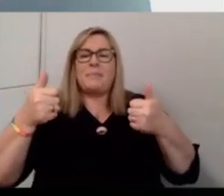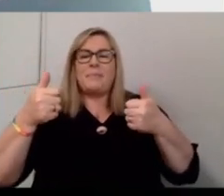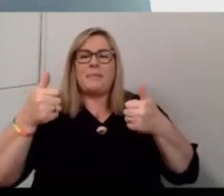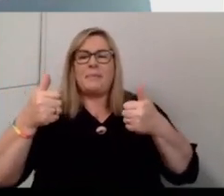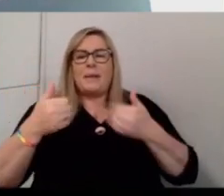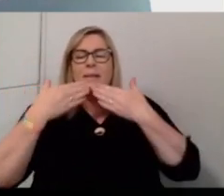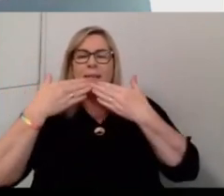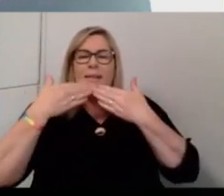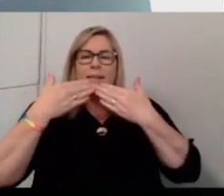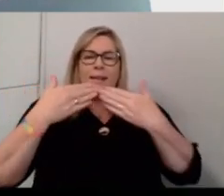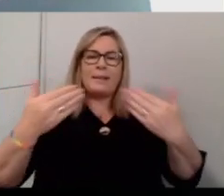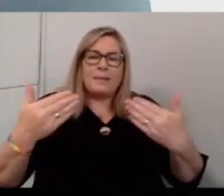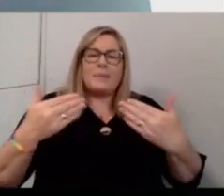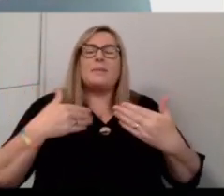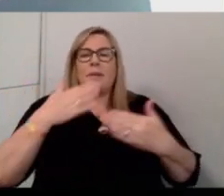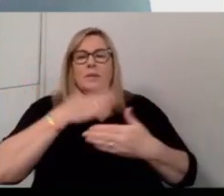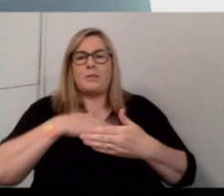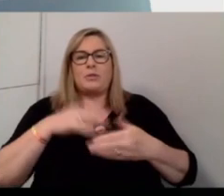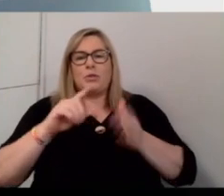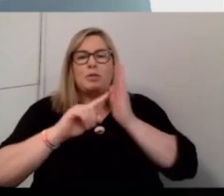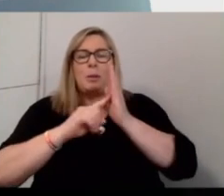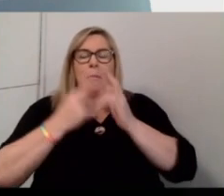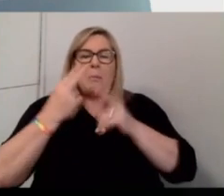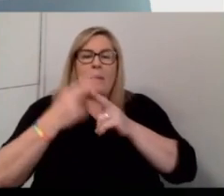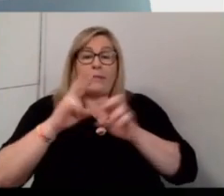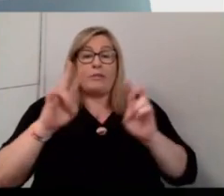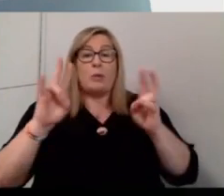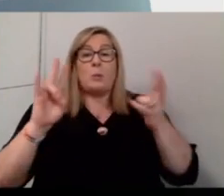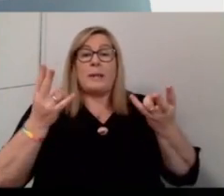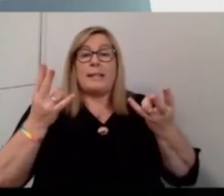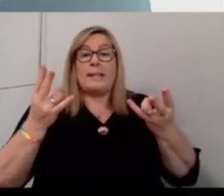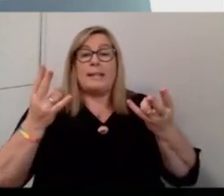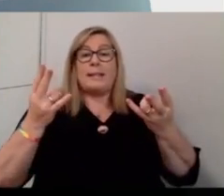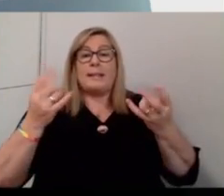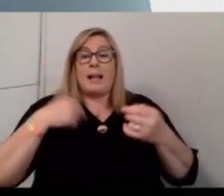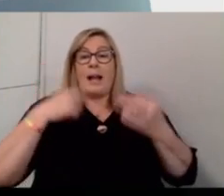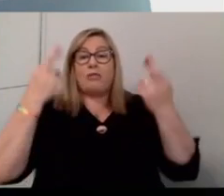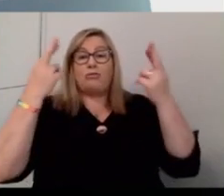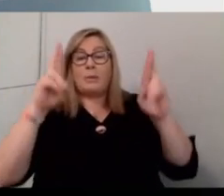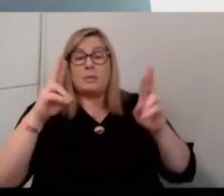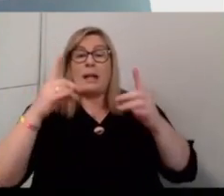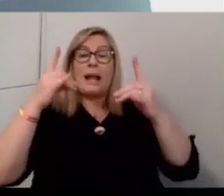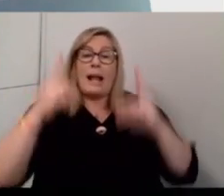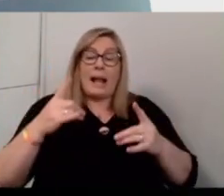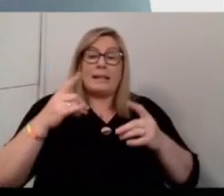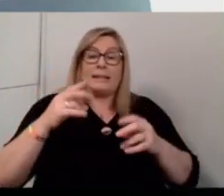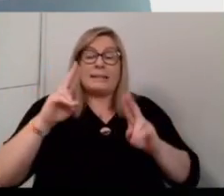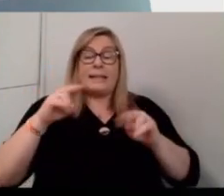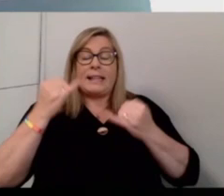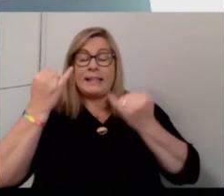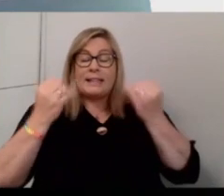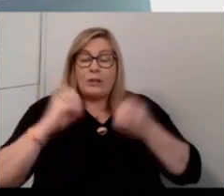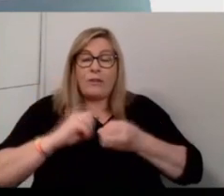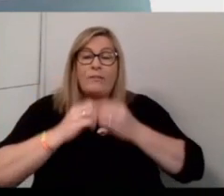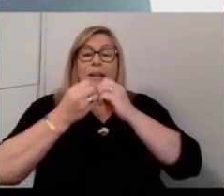thank you. So just to point out very quickly, so I represent the Health Innovation Research Alliance, Northern Ireland, which is to